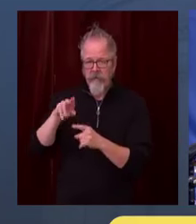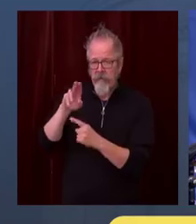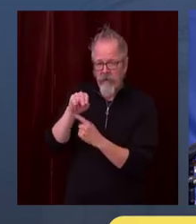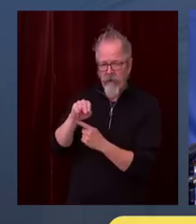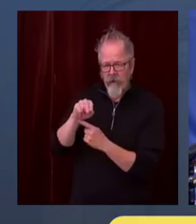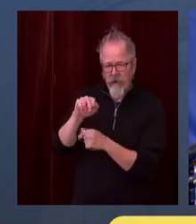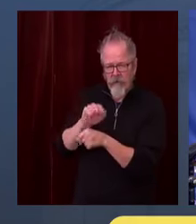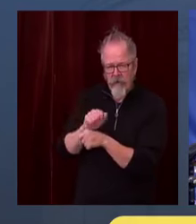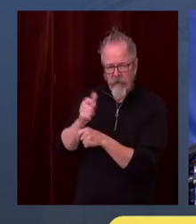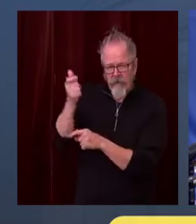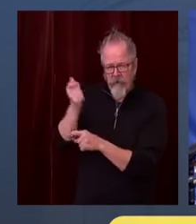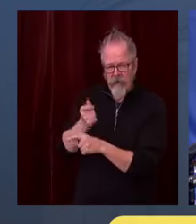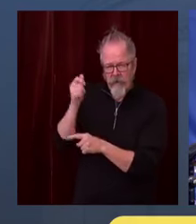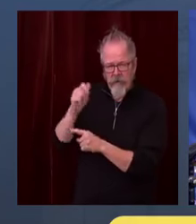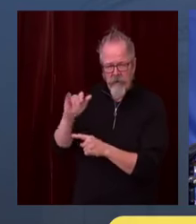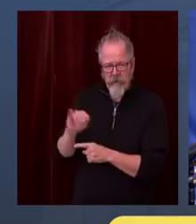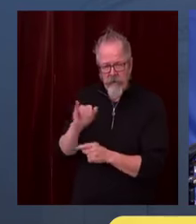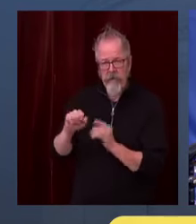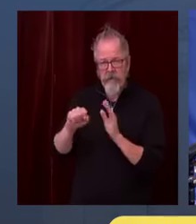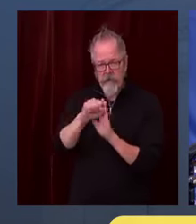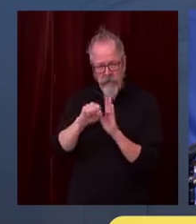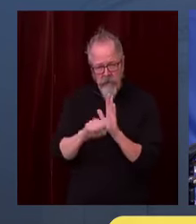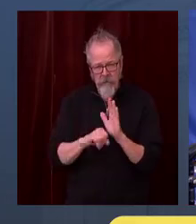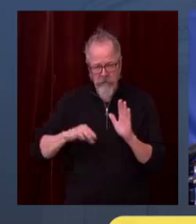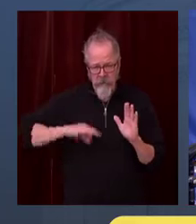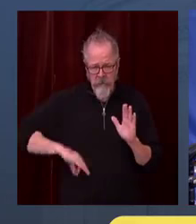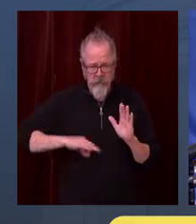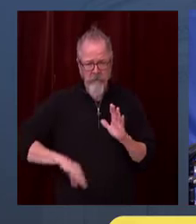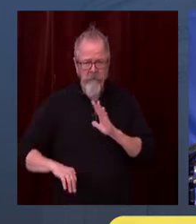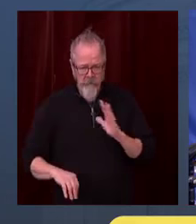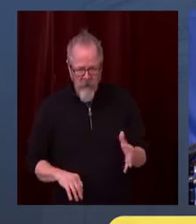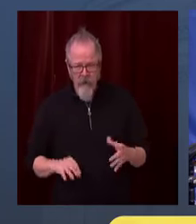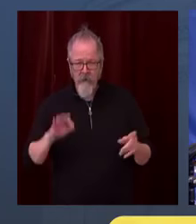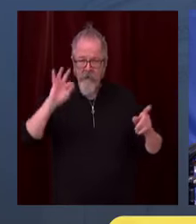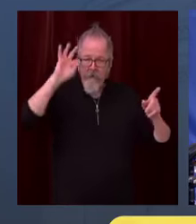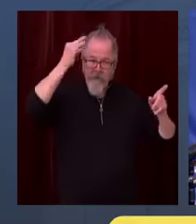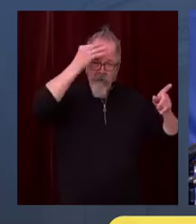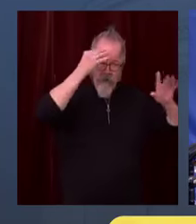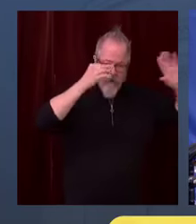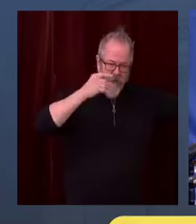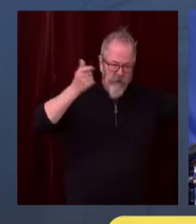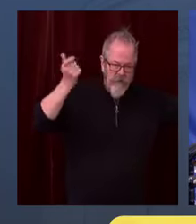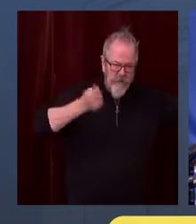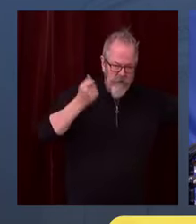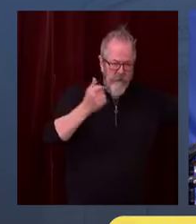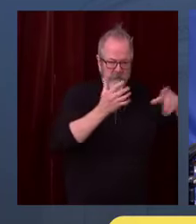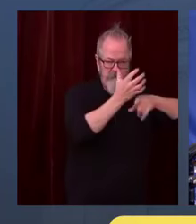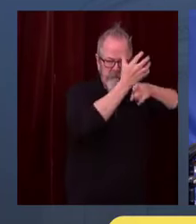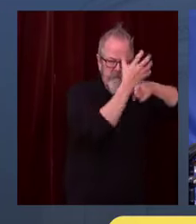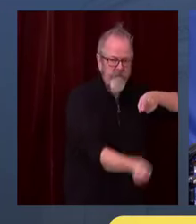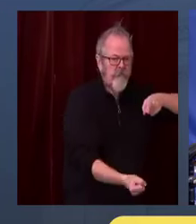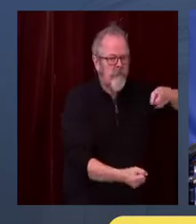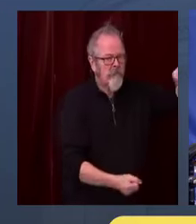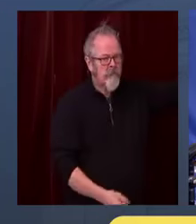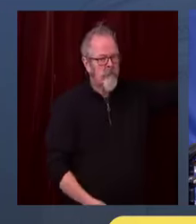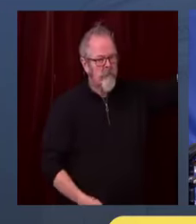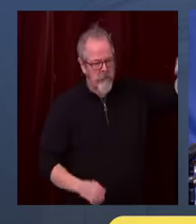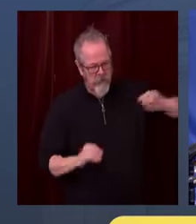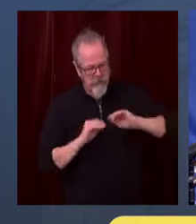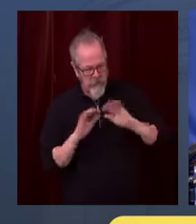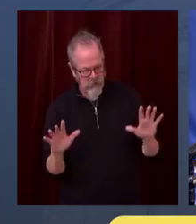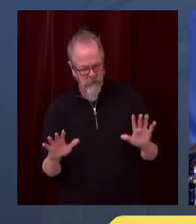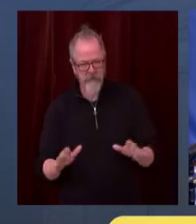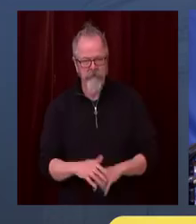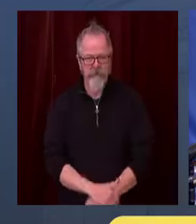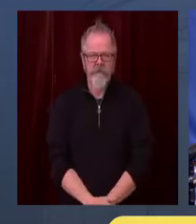All right. With that up first, we will go to Rachel with AP. Go ahead, Rachel. Governor, UN health officials